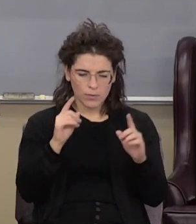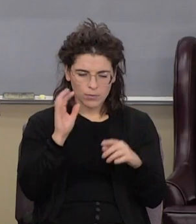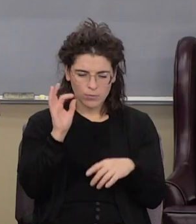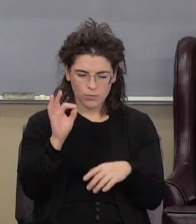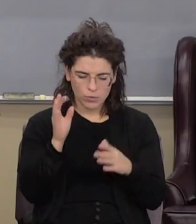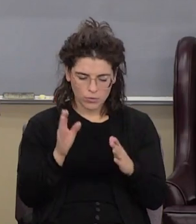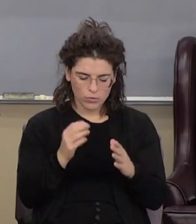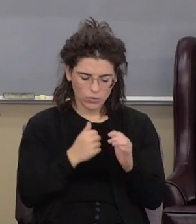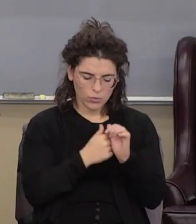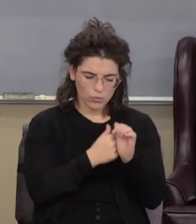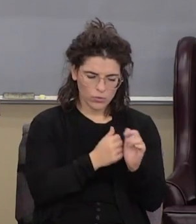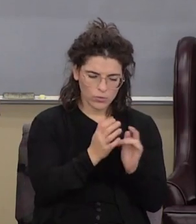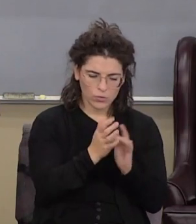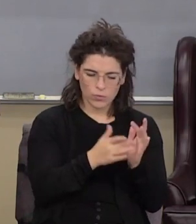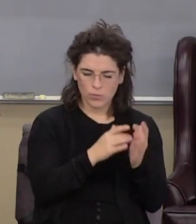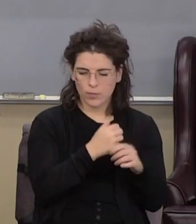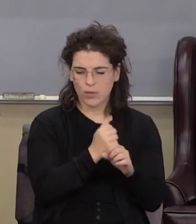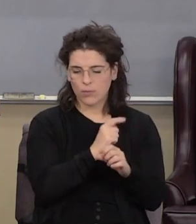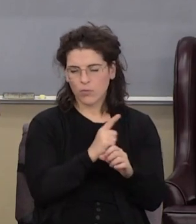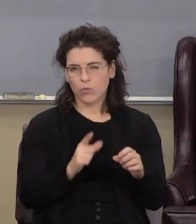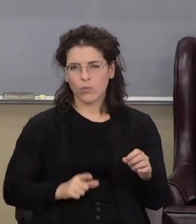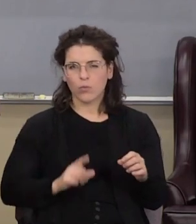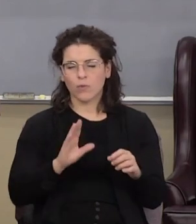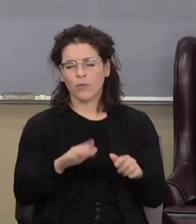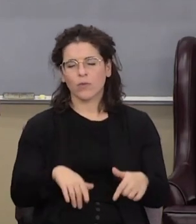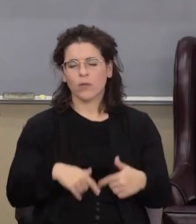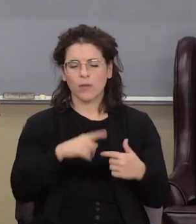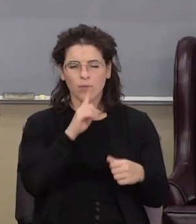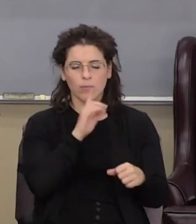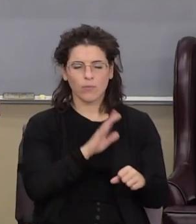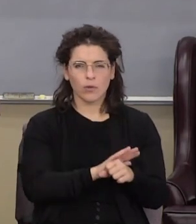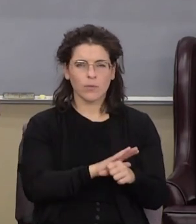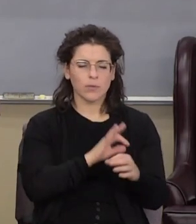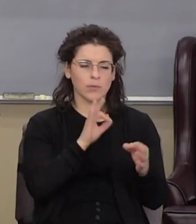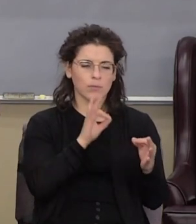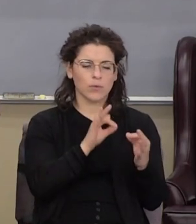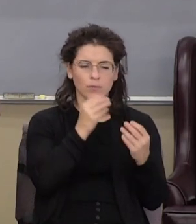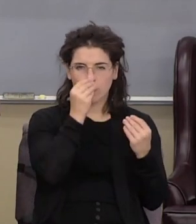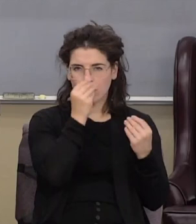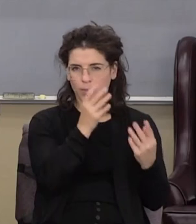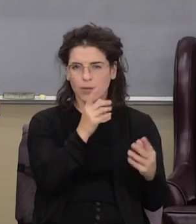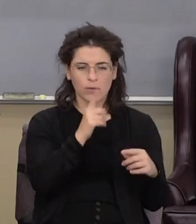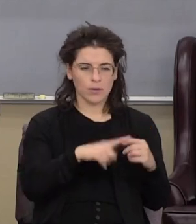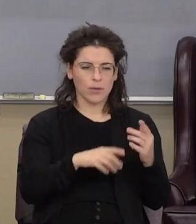Jesus says you have to make him lord of your life and promise him perfect obedience or you can't be saved